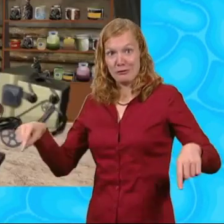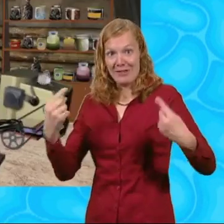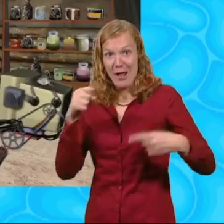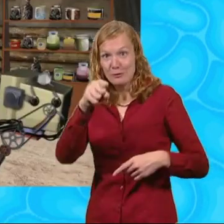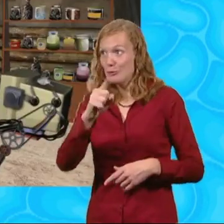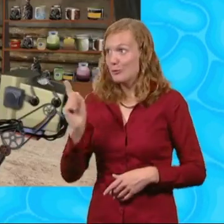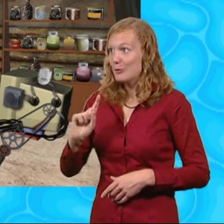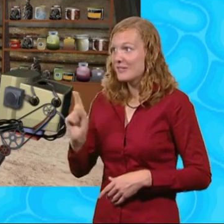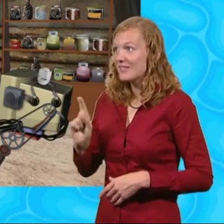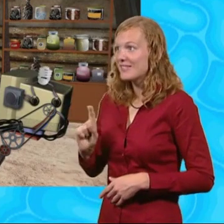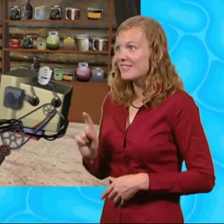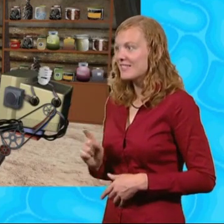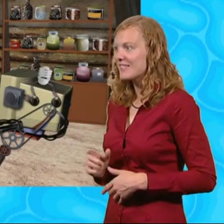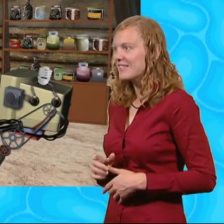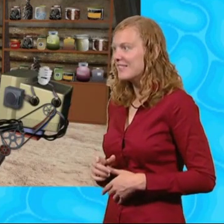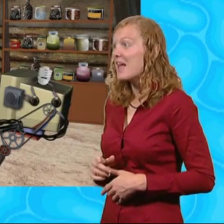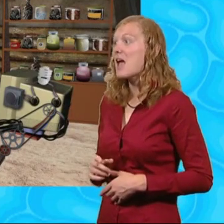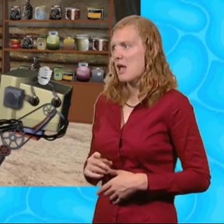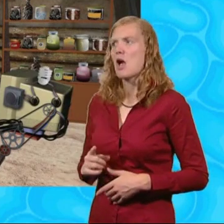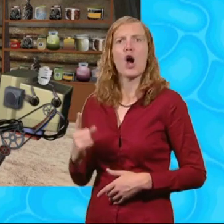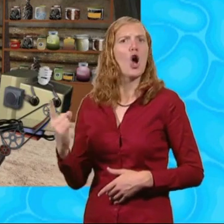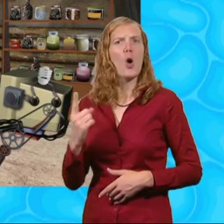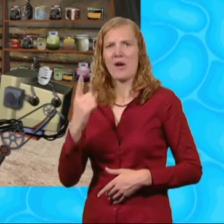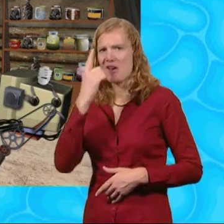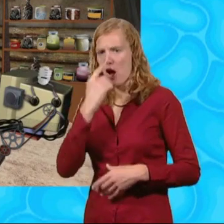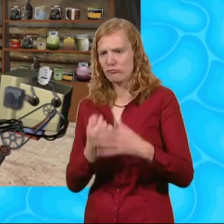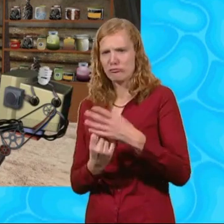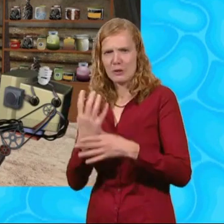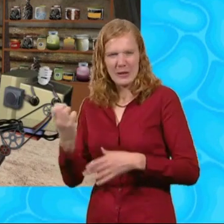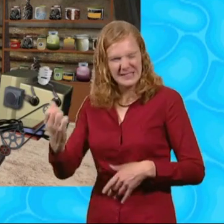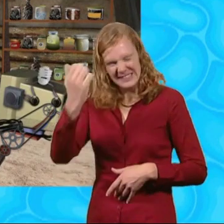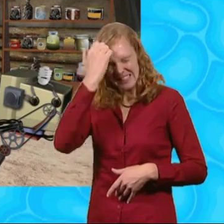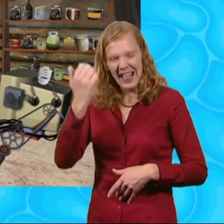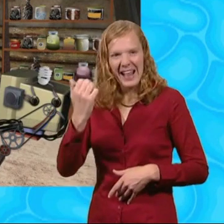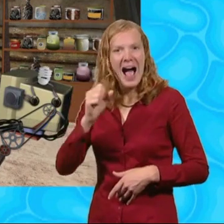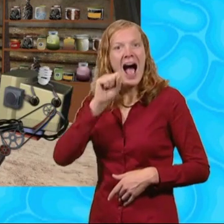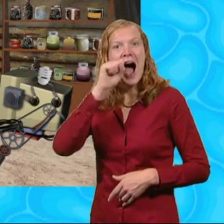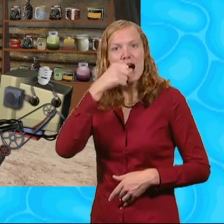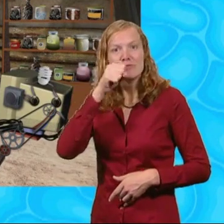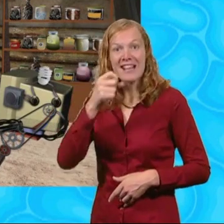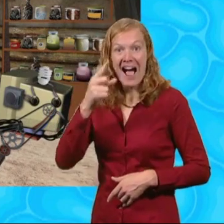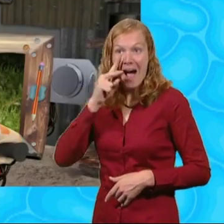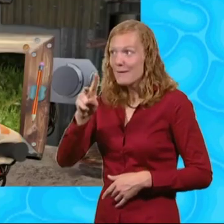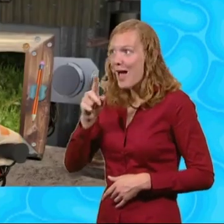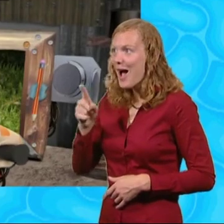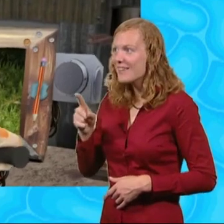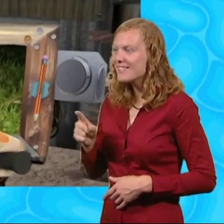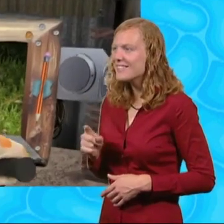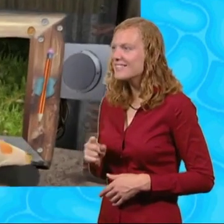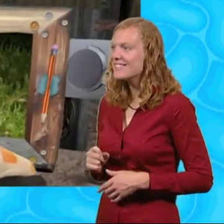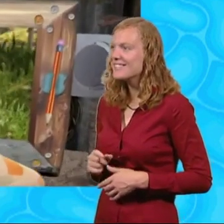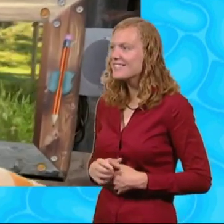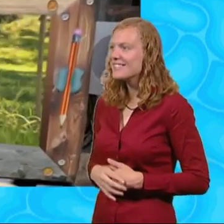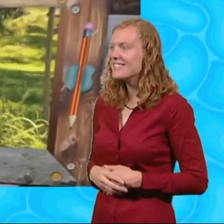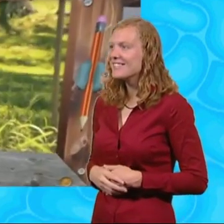Calling all green thumbs, I challenge you. Who can grow the silliest carrots?